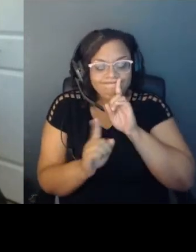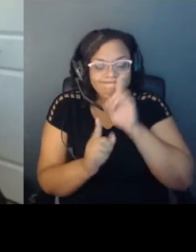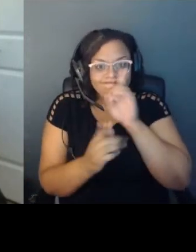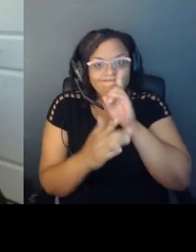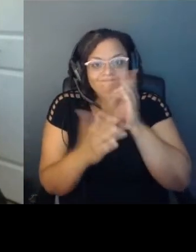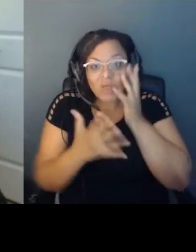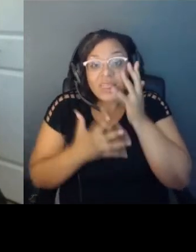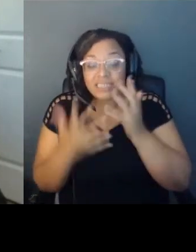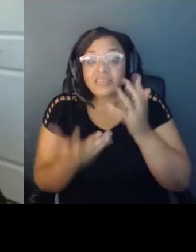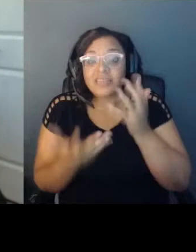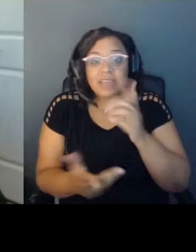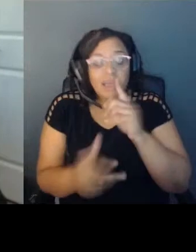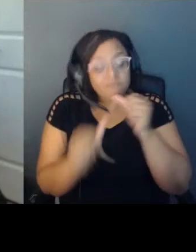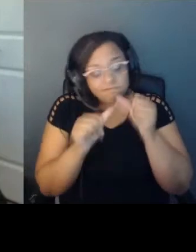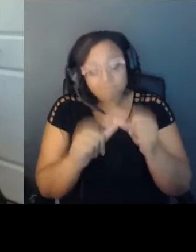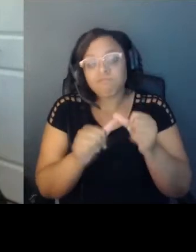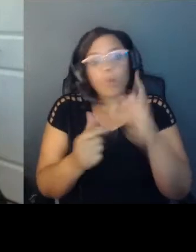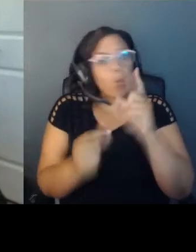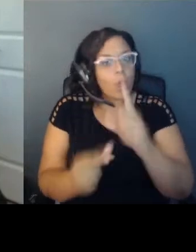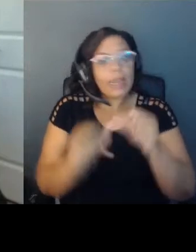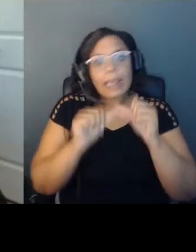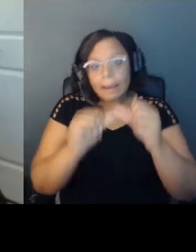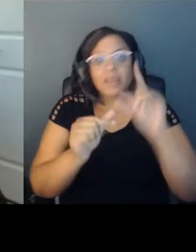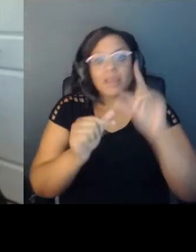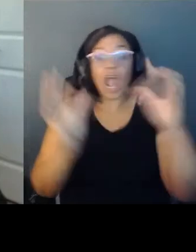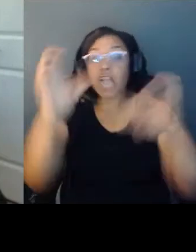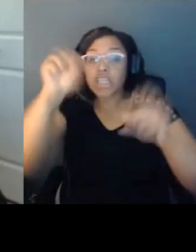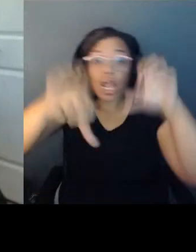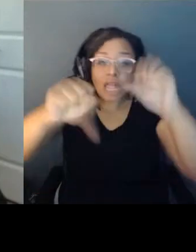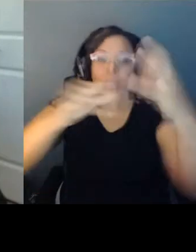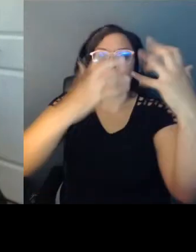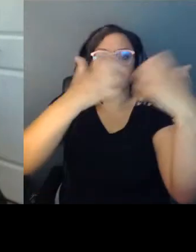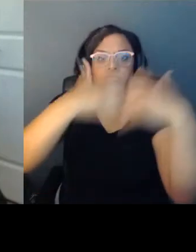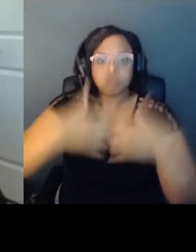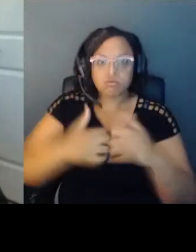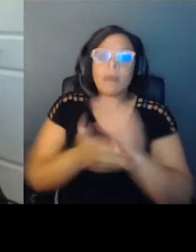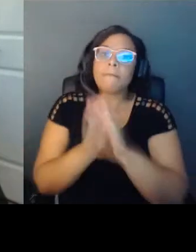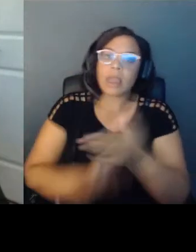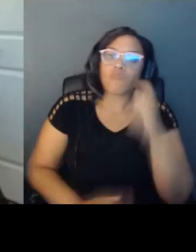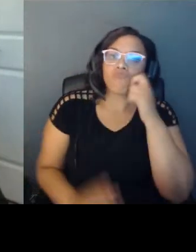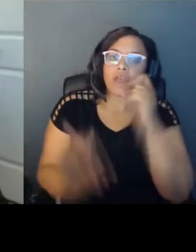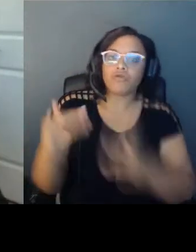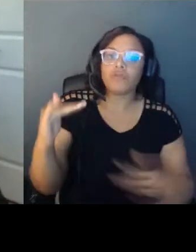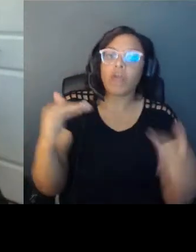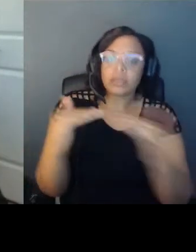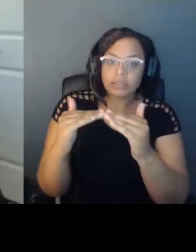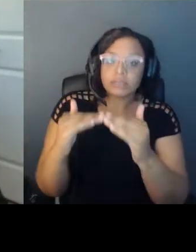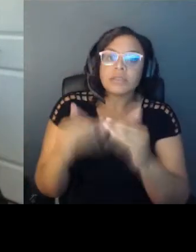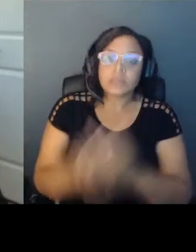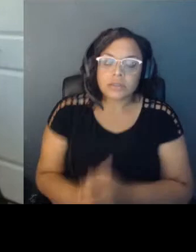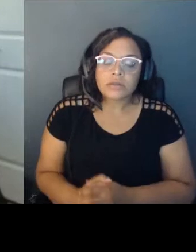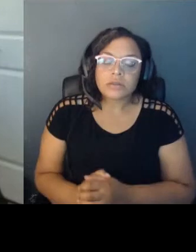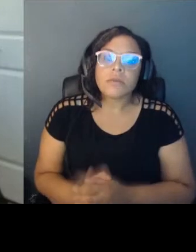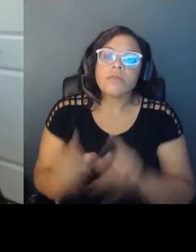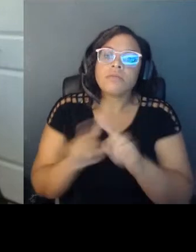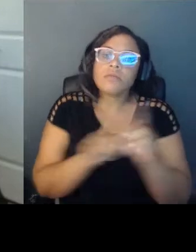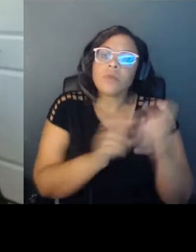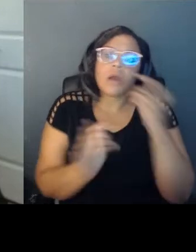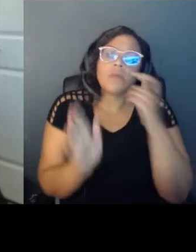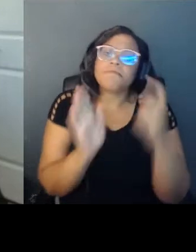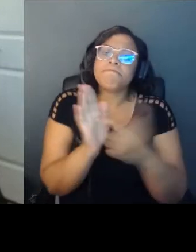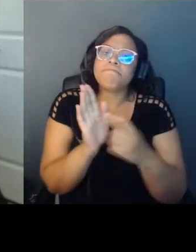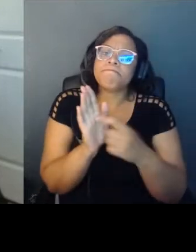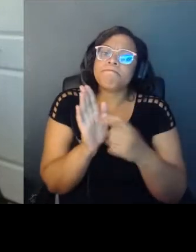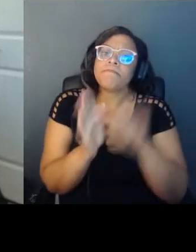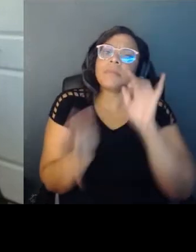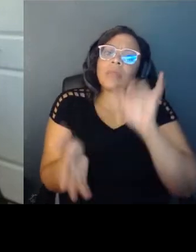to decolonization and racial justice. I want to also acknowledge the continuity between our being